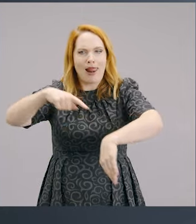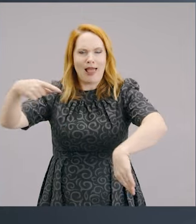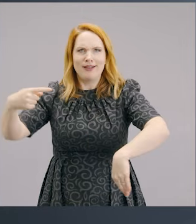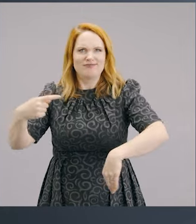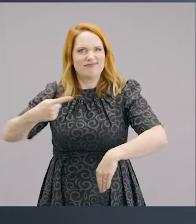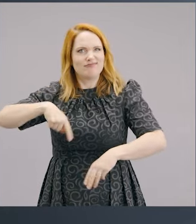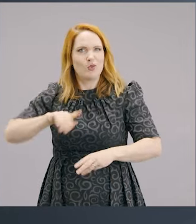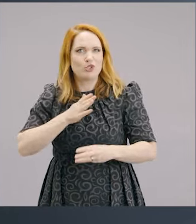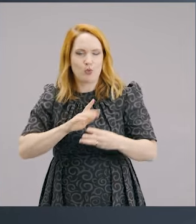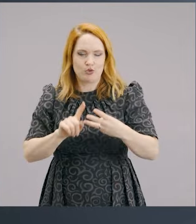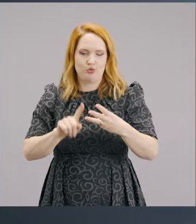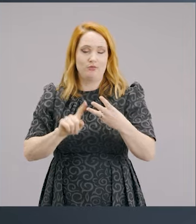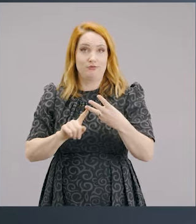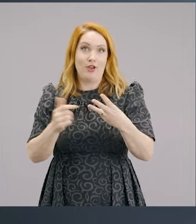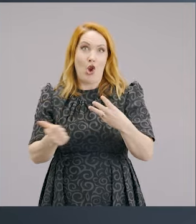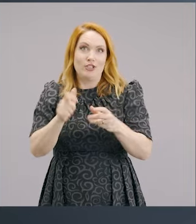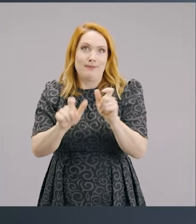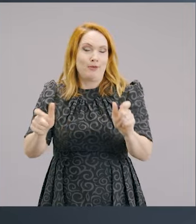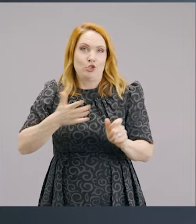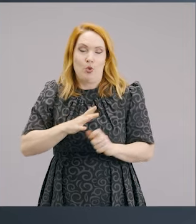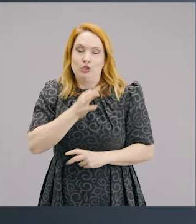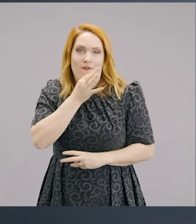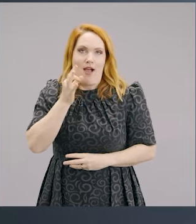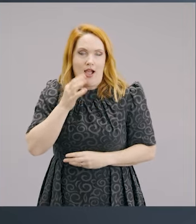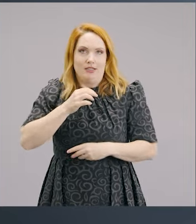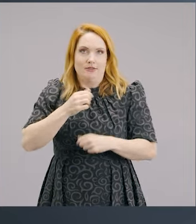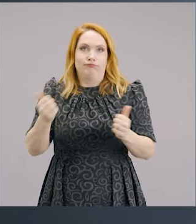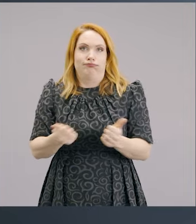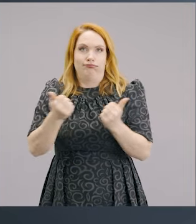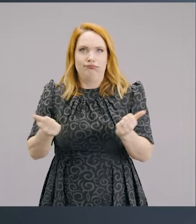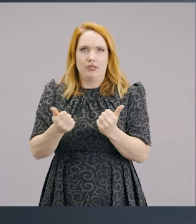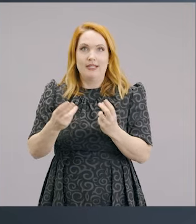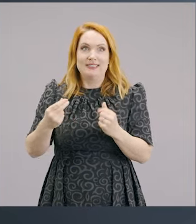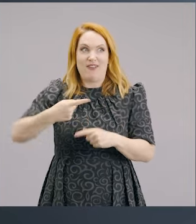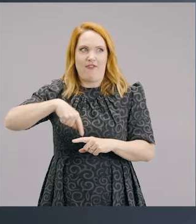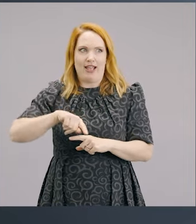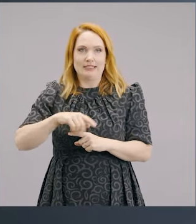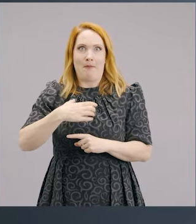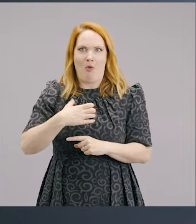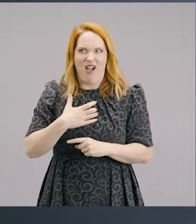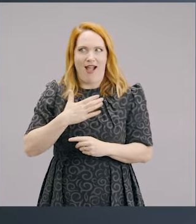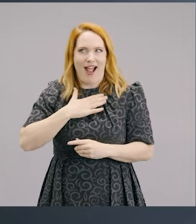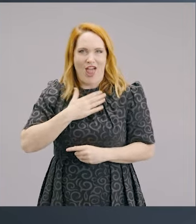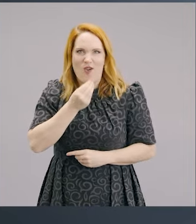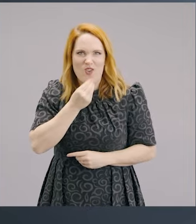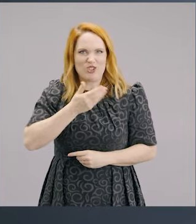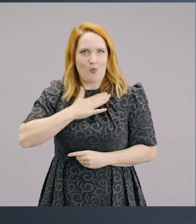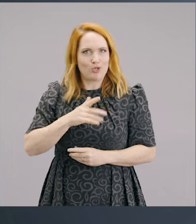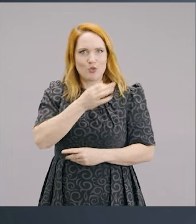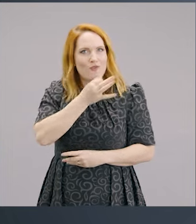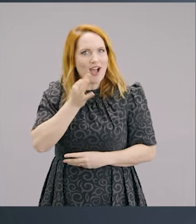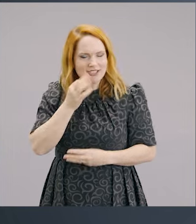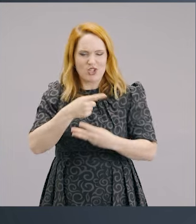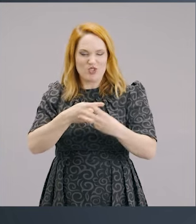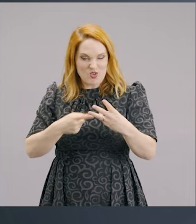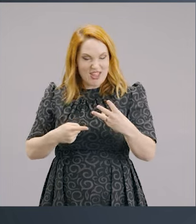and pray and pray. And definitely a lot of us don't wanna fast and fast and fast. Some of us more than others. You know, these